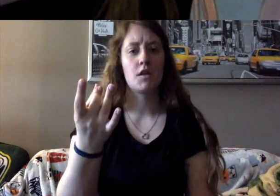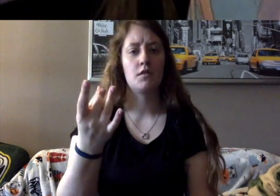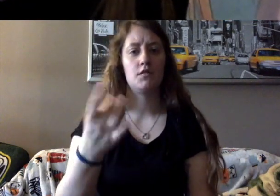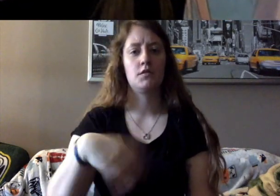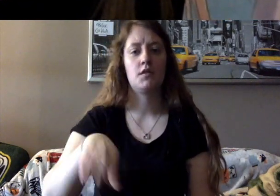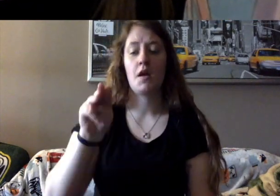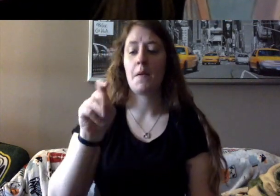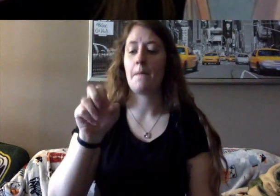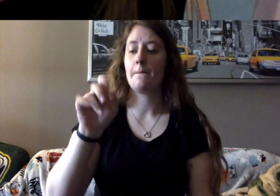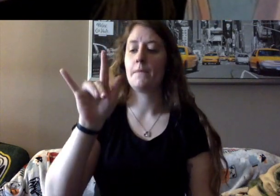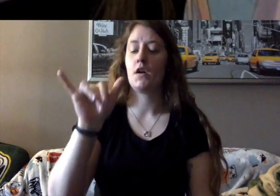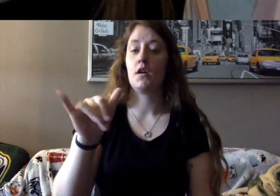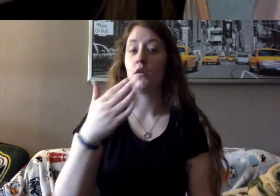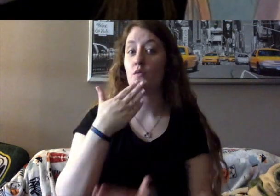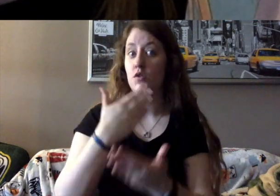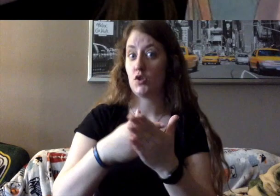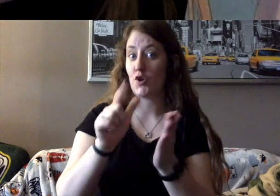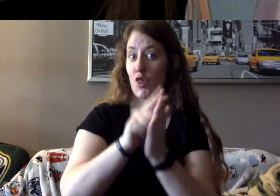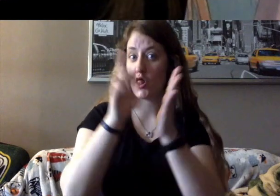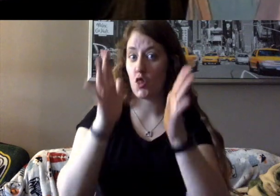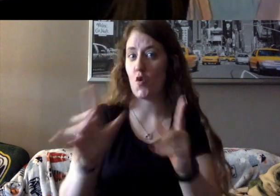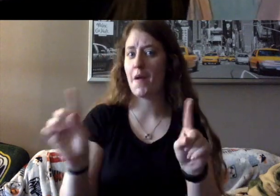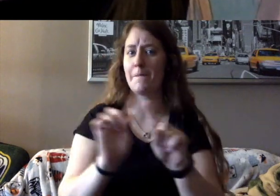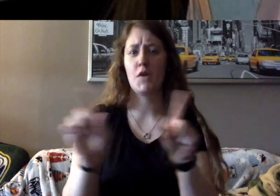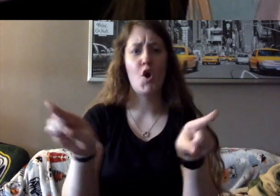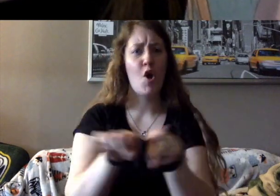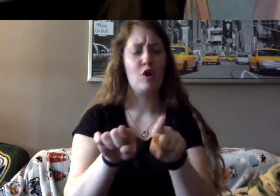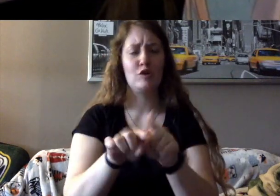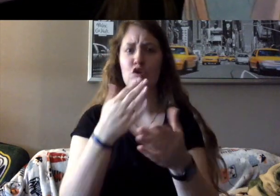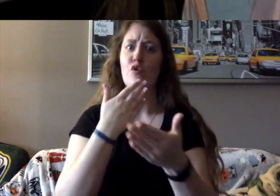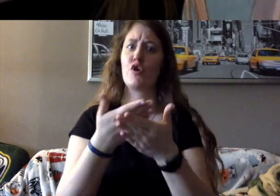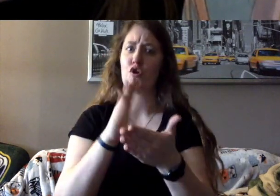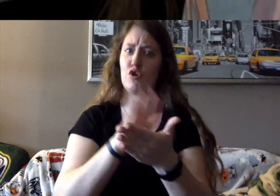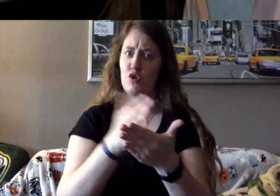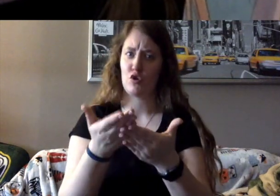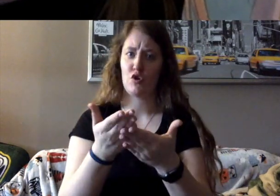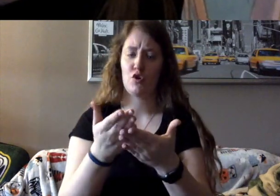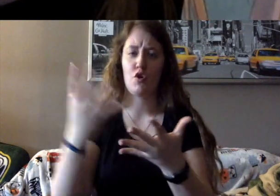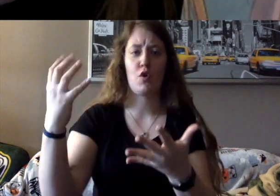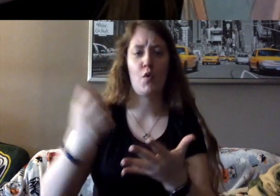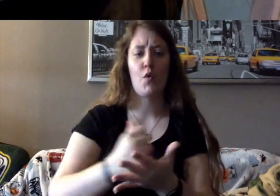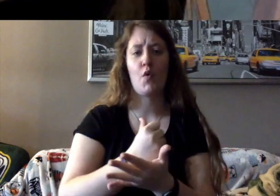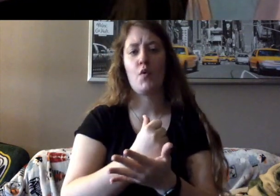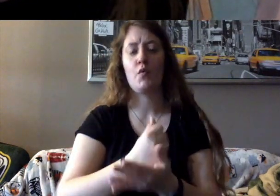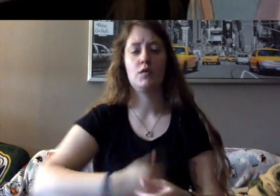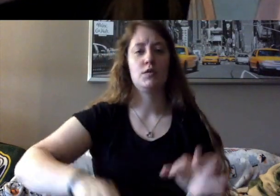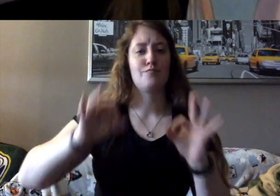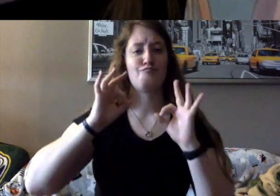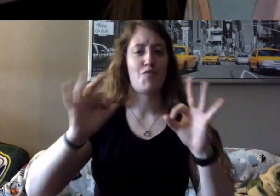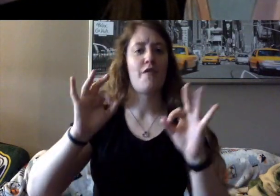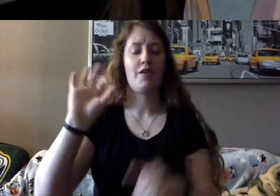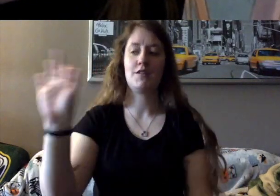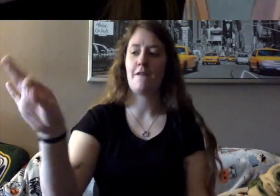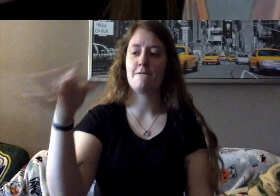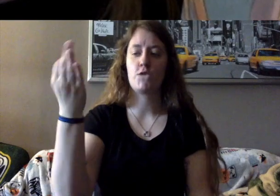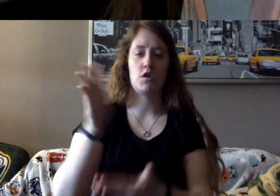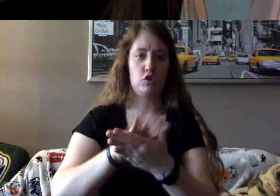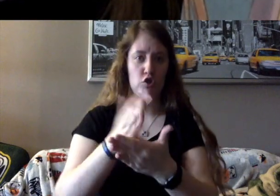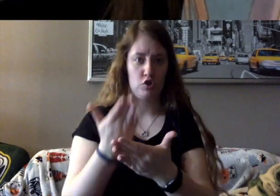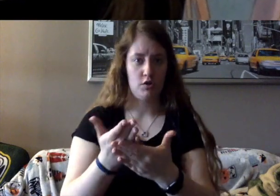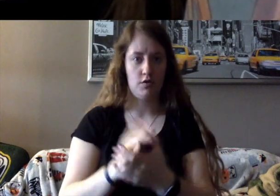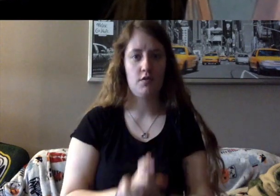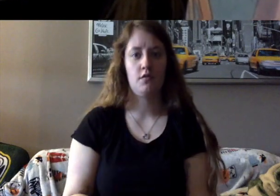lawyer, but also a marvelous chef who had mastered the art of French cooking. Ruth, her family knew,